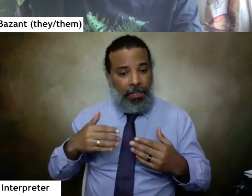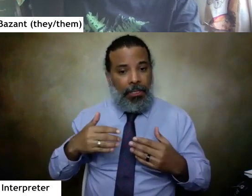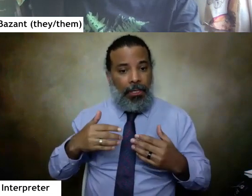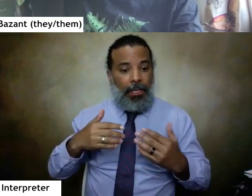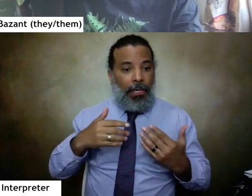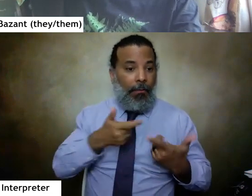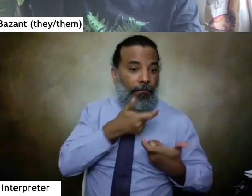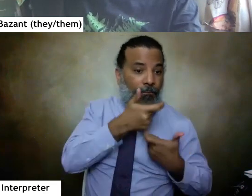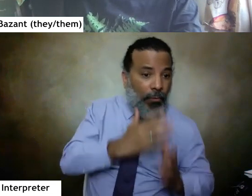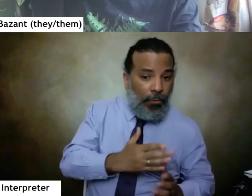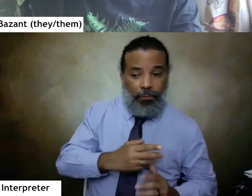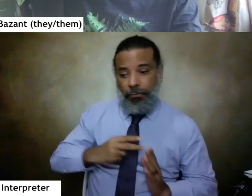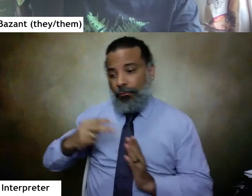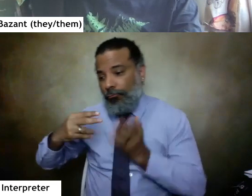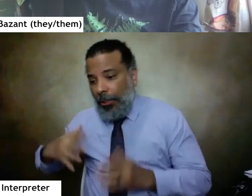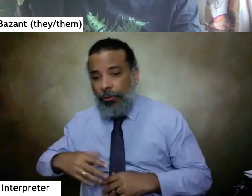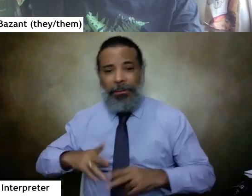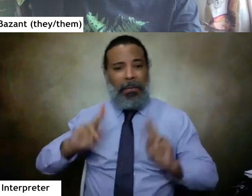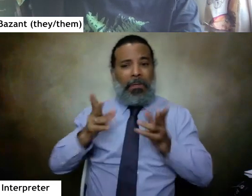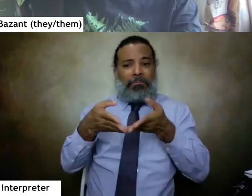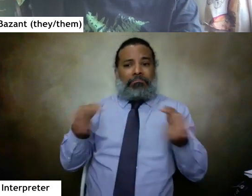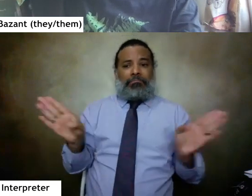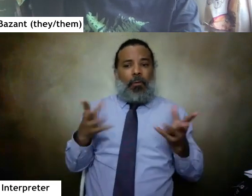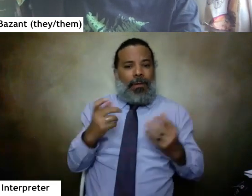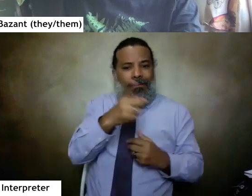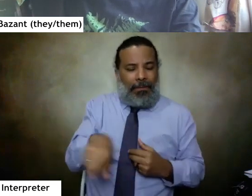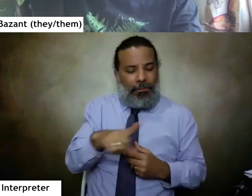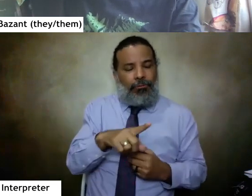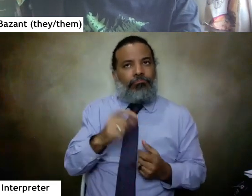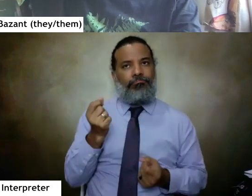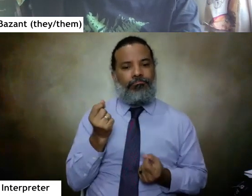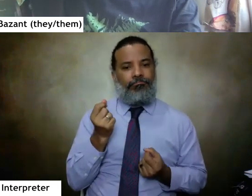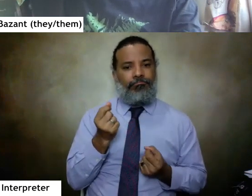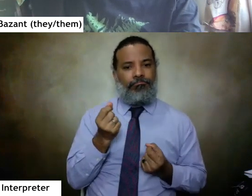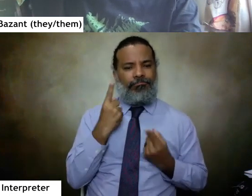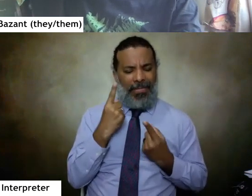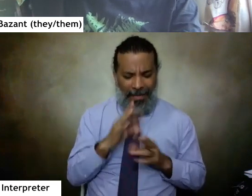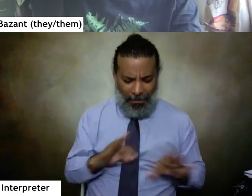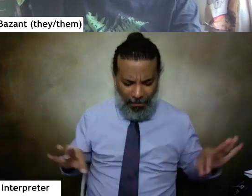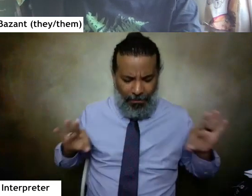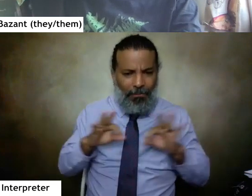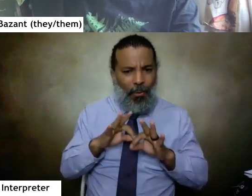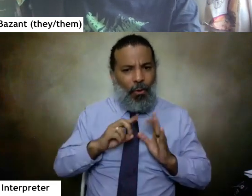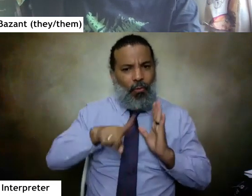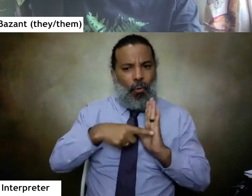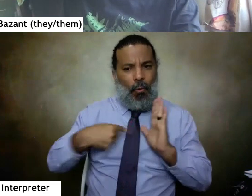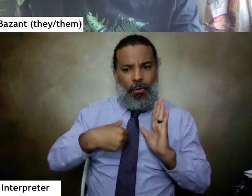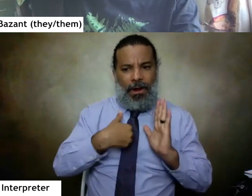readers, people to understand what an integral part of the world we are, and